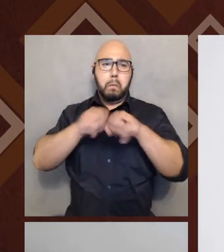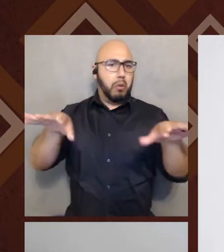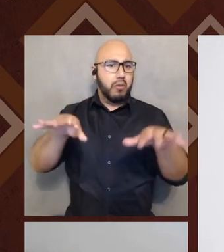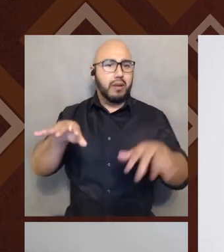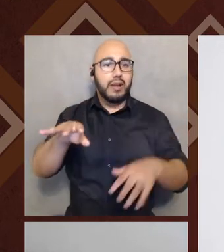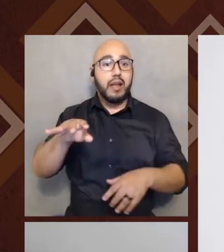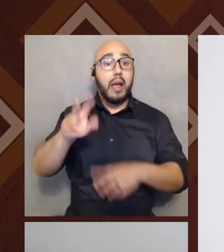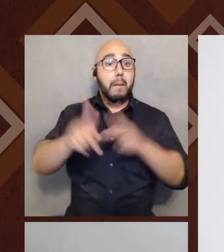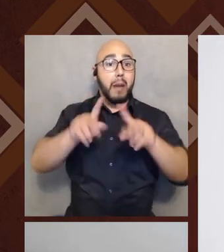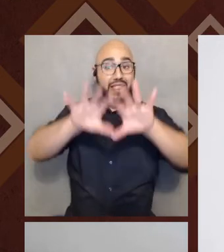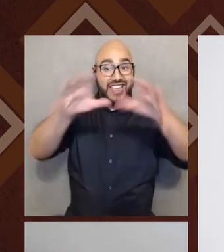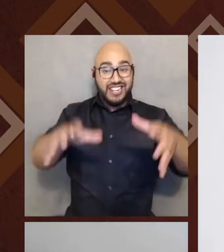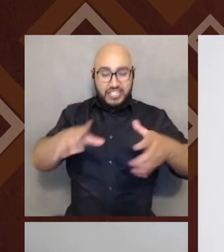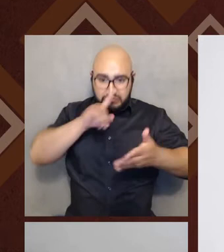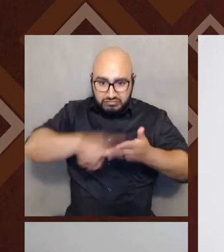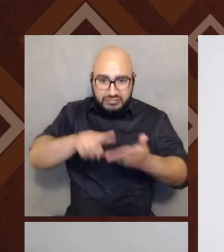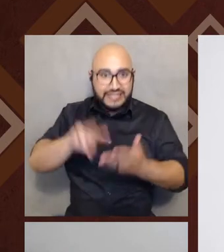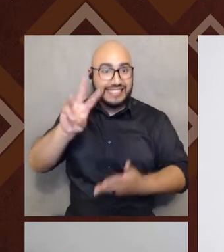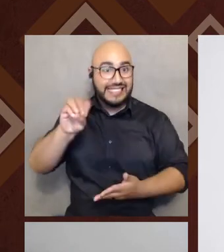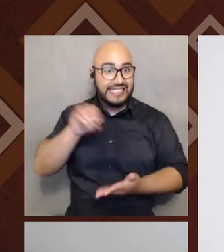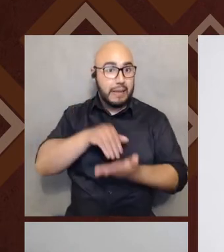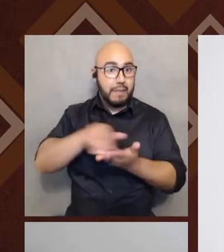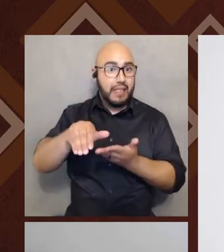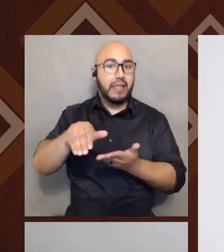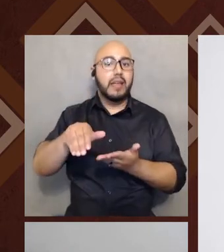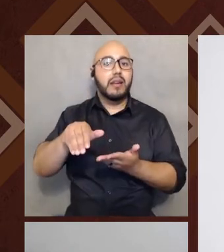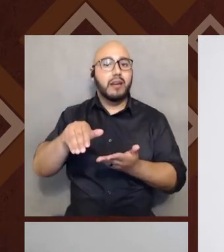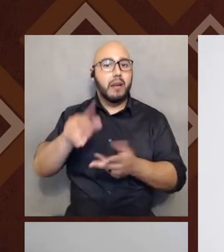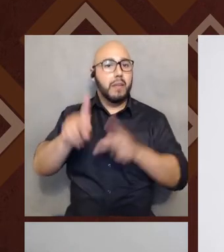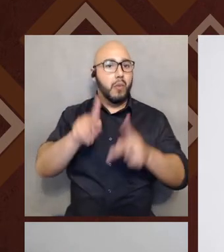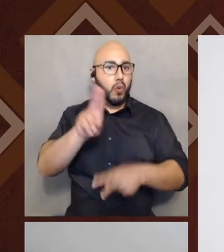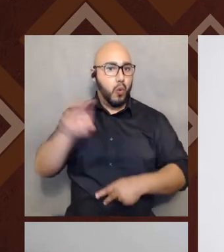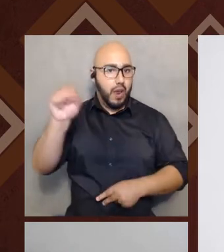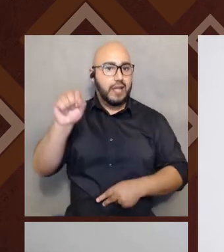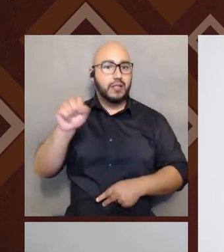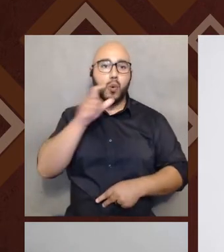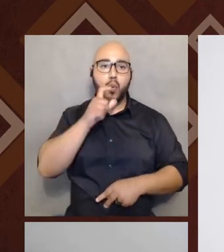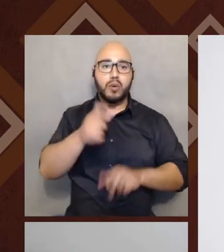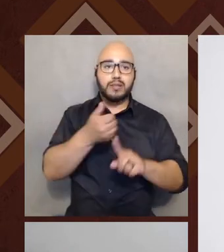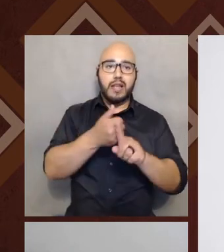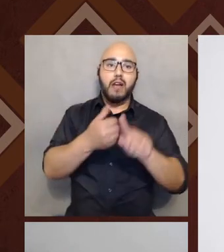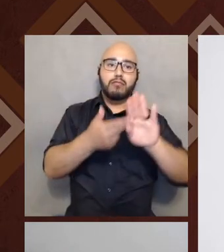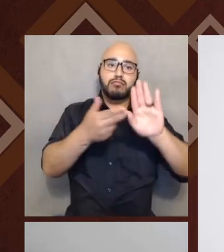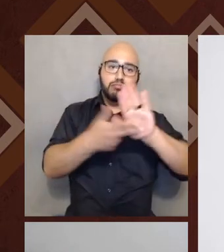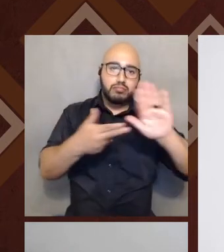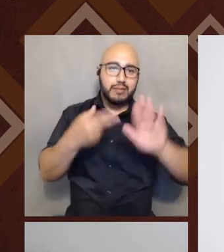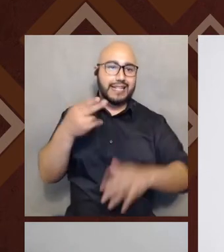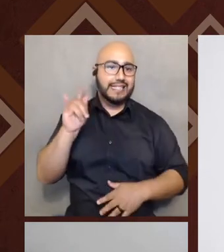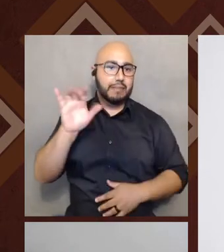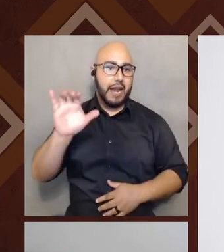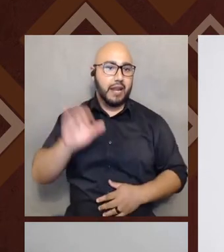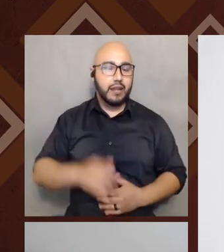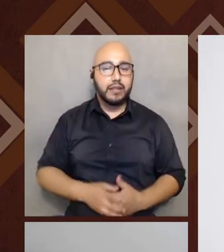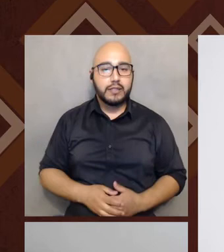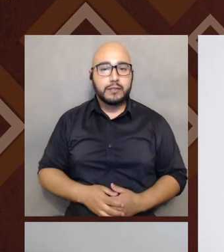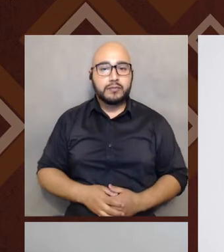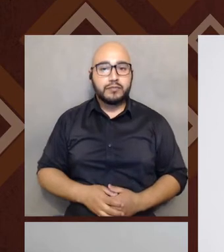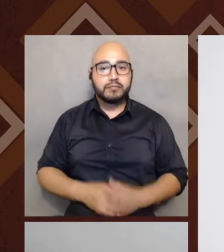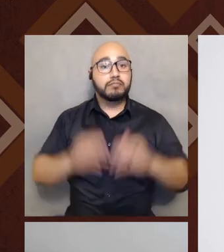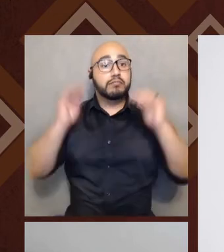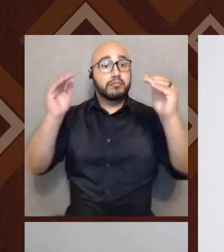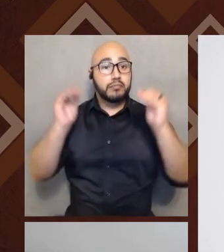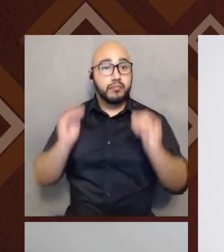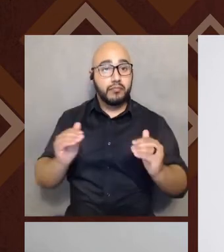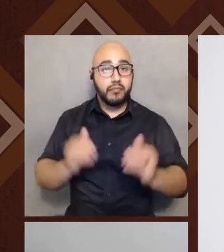million, um, individuals within the U.S. who identify as, or who are classified as Hispanic. Um, so let's, let's move